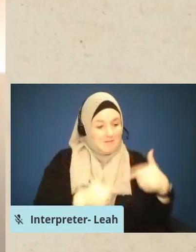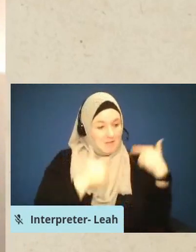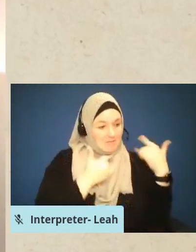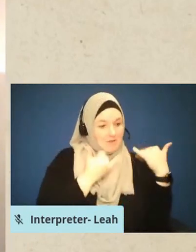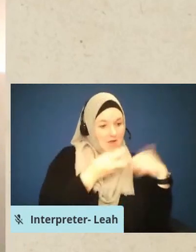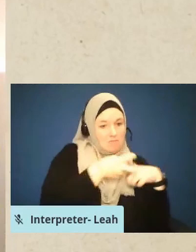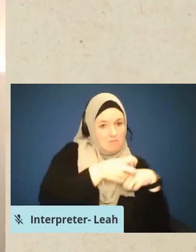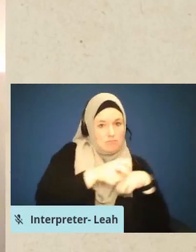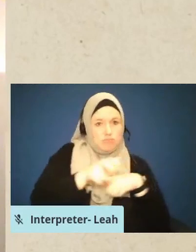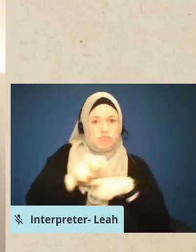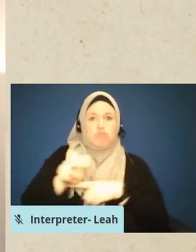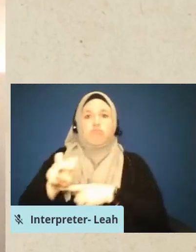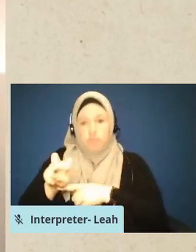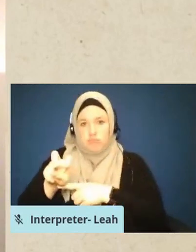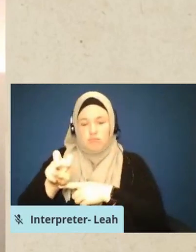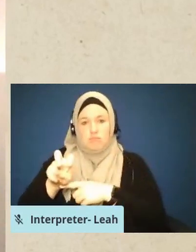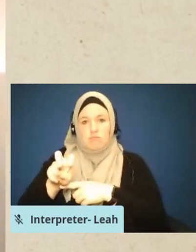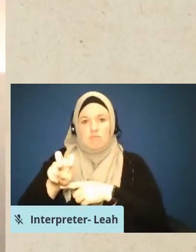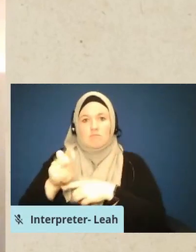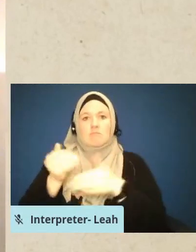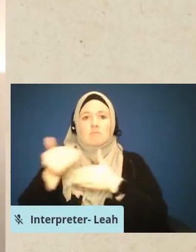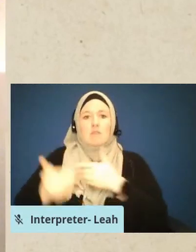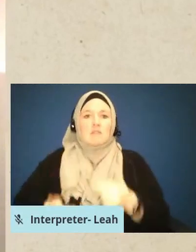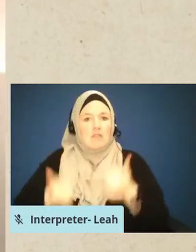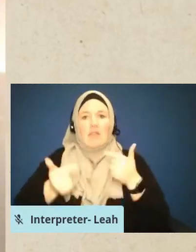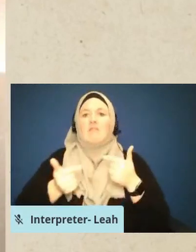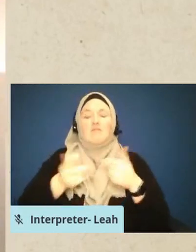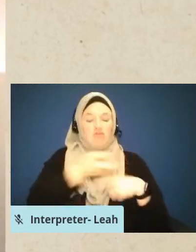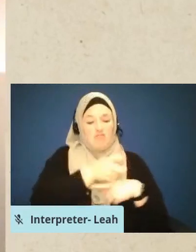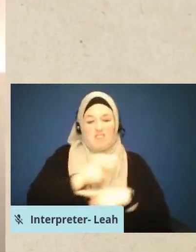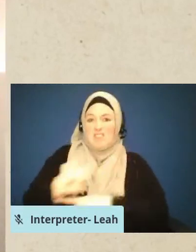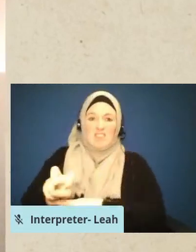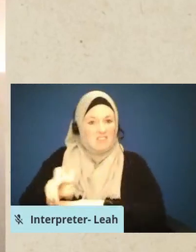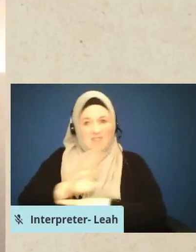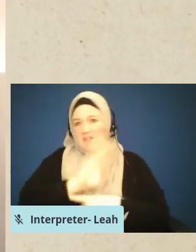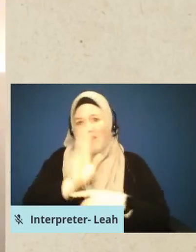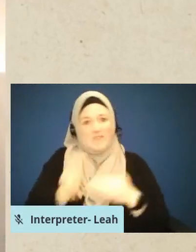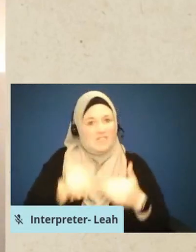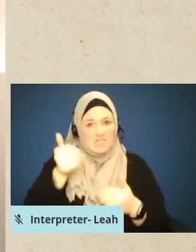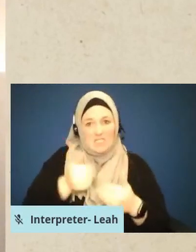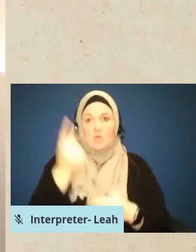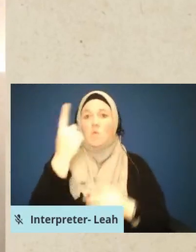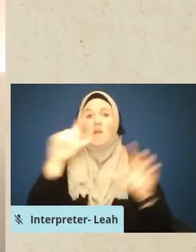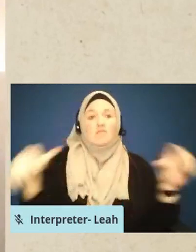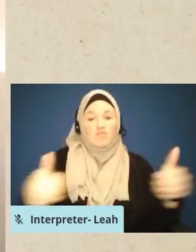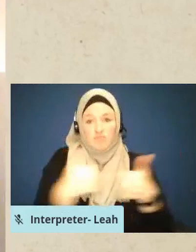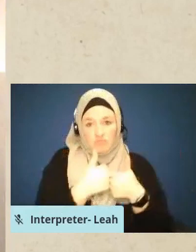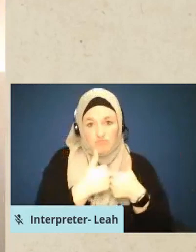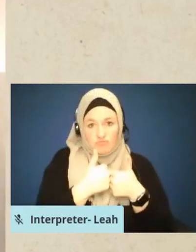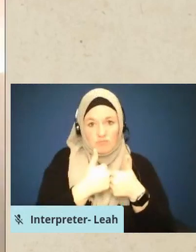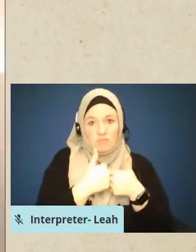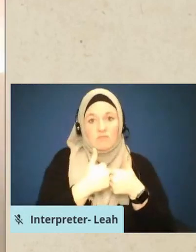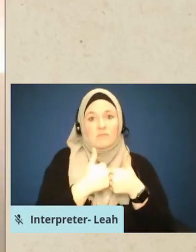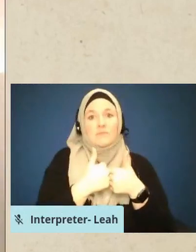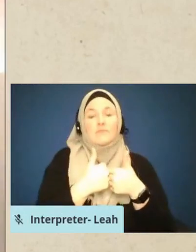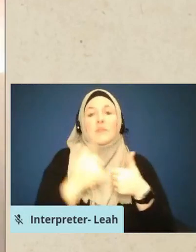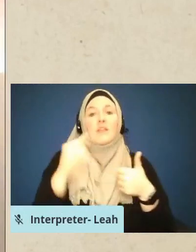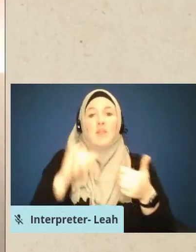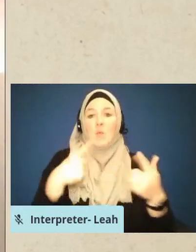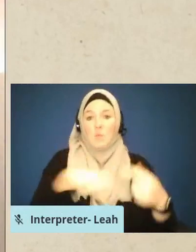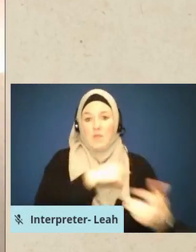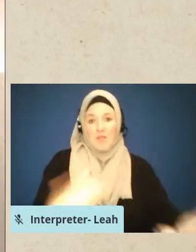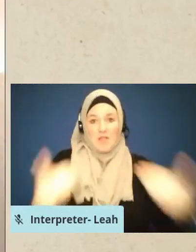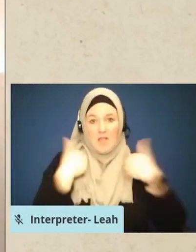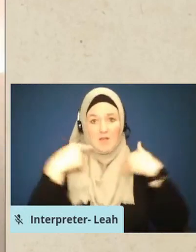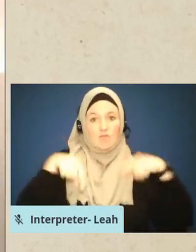are never easy, and one of the challenges that we have during